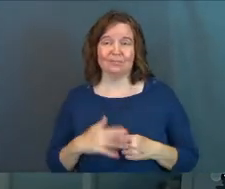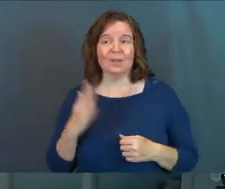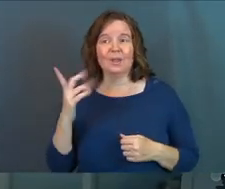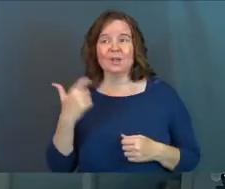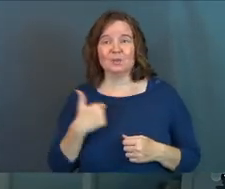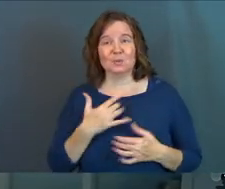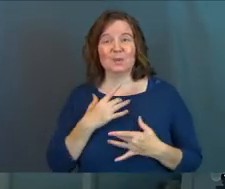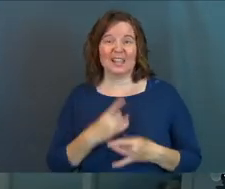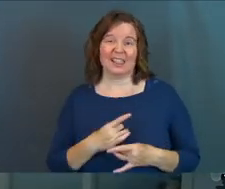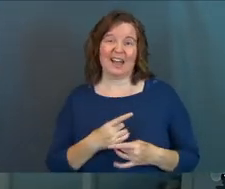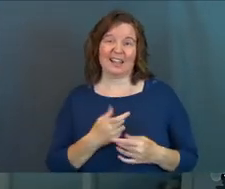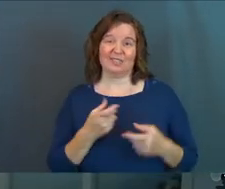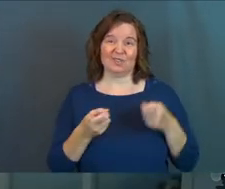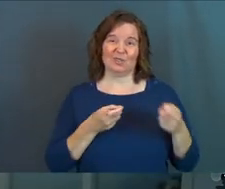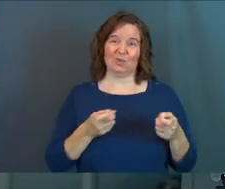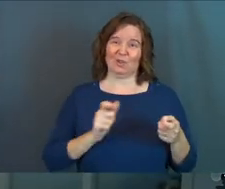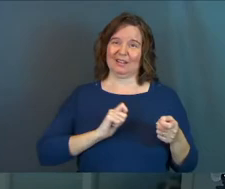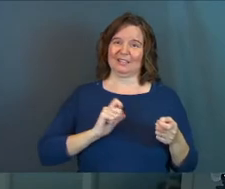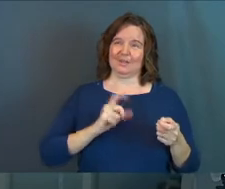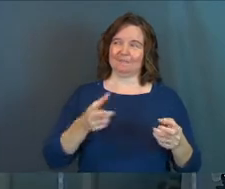Because we kind of like the steering wheel.